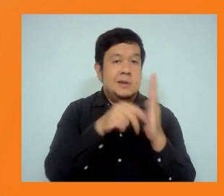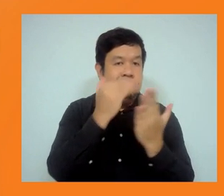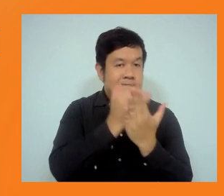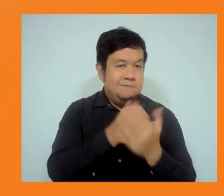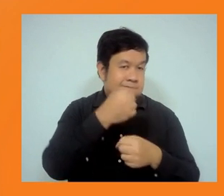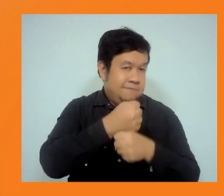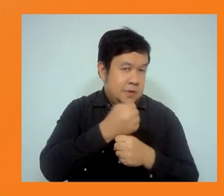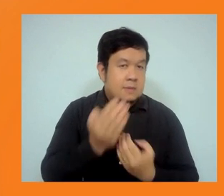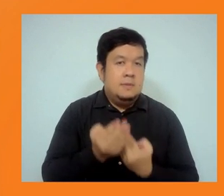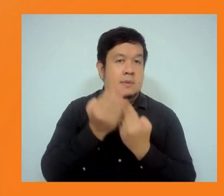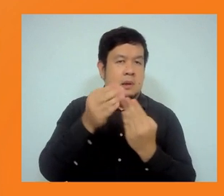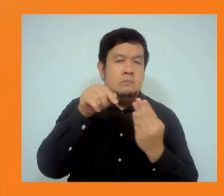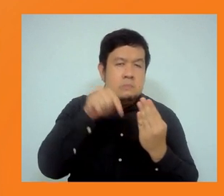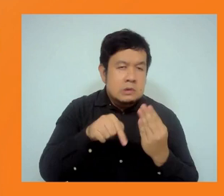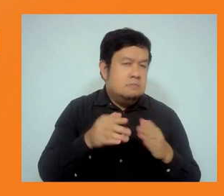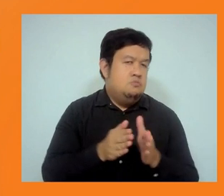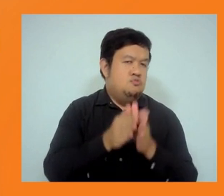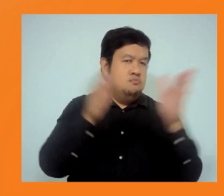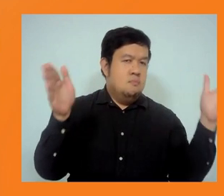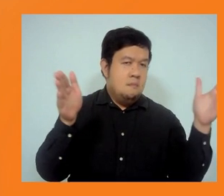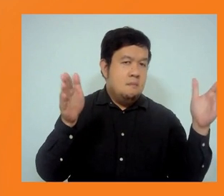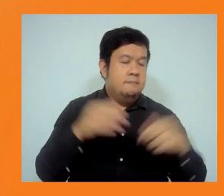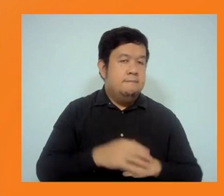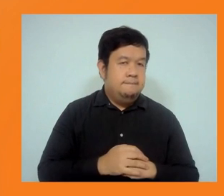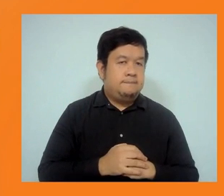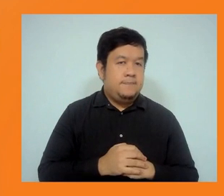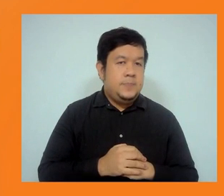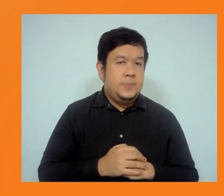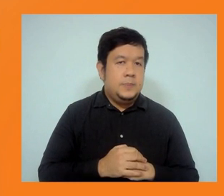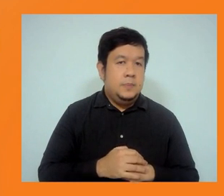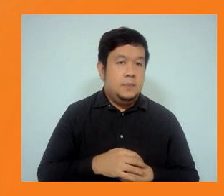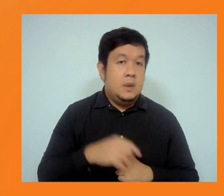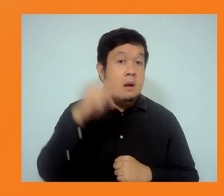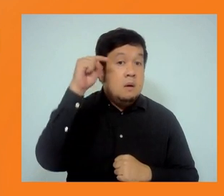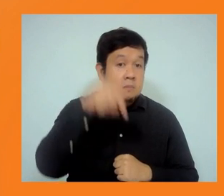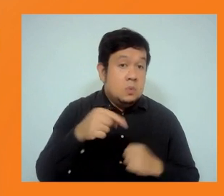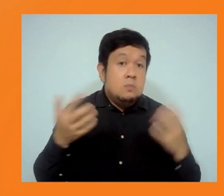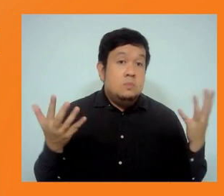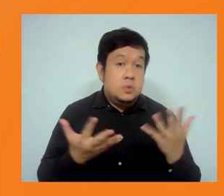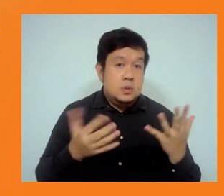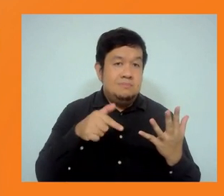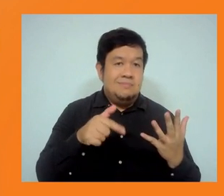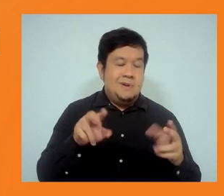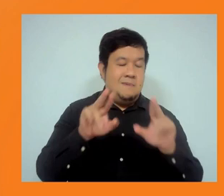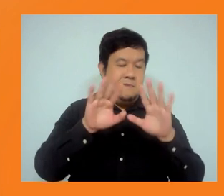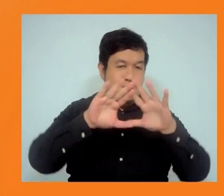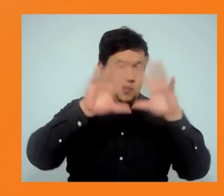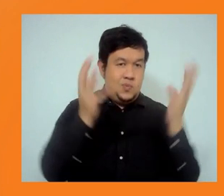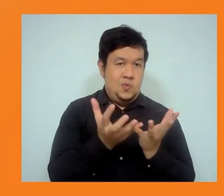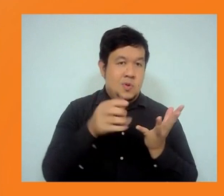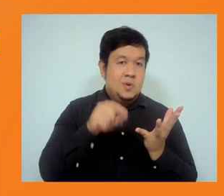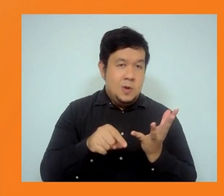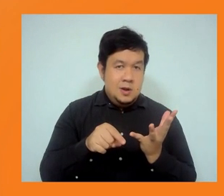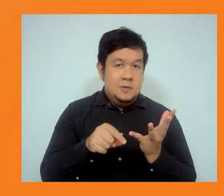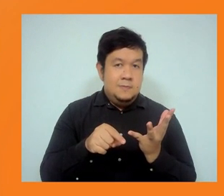towards having a policy that's grounded on international good practice, but one that would also address some of